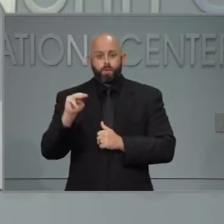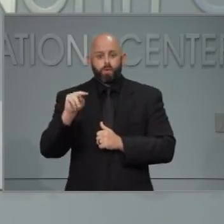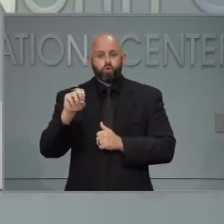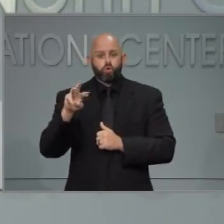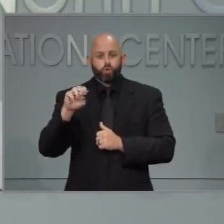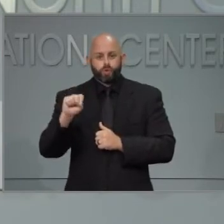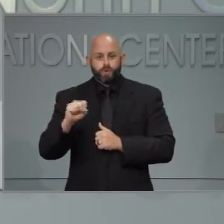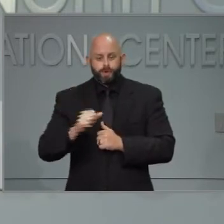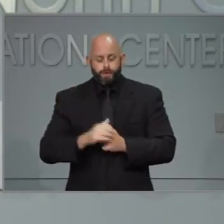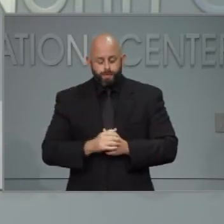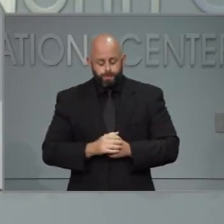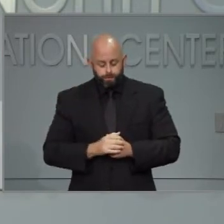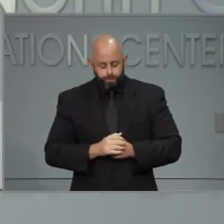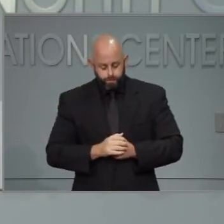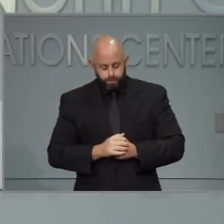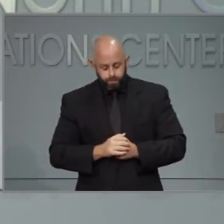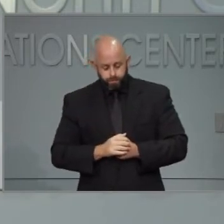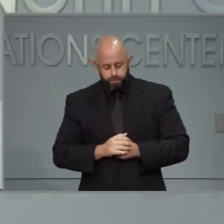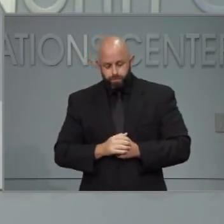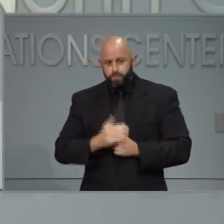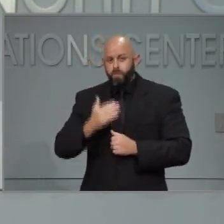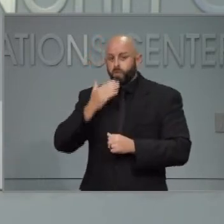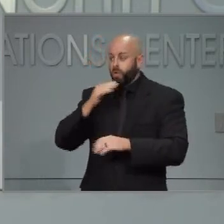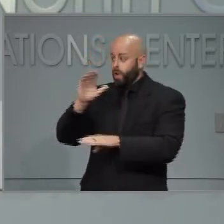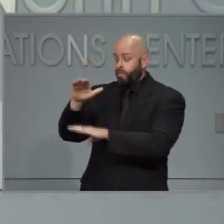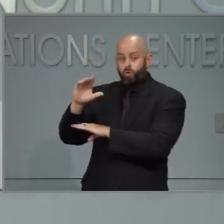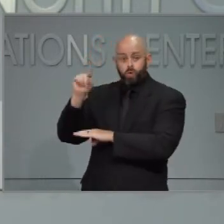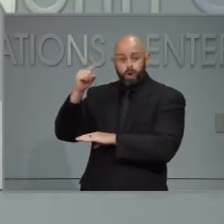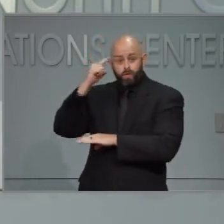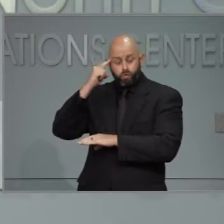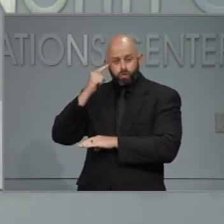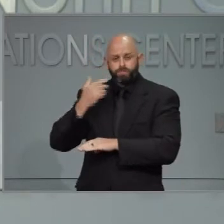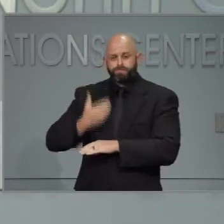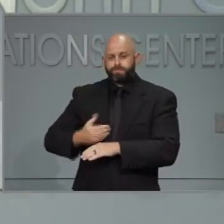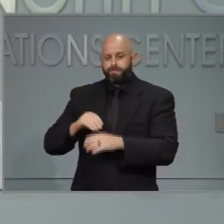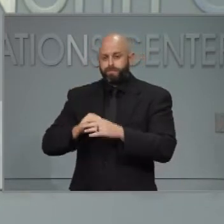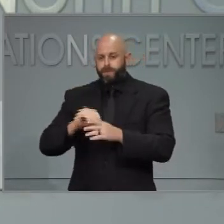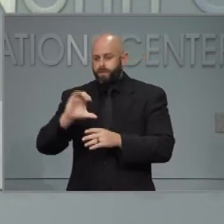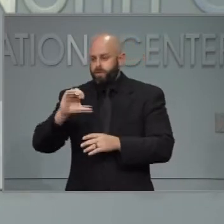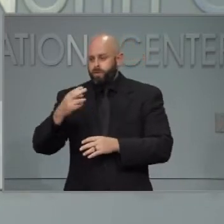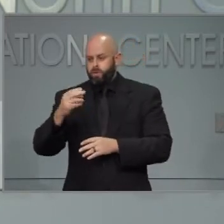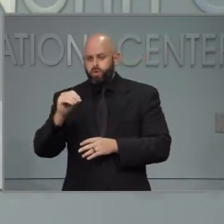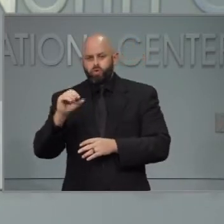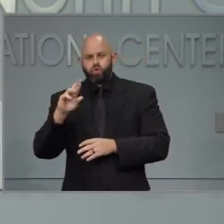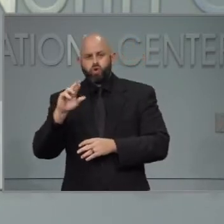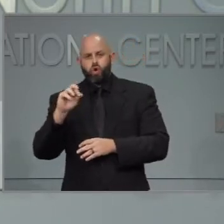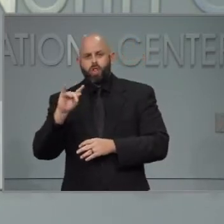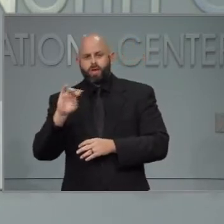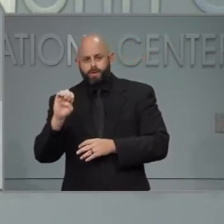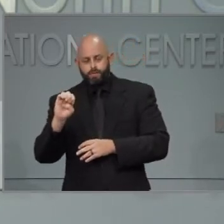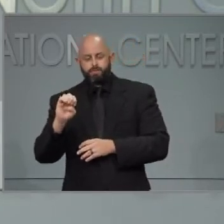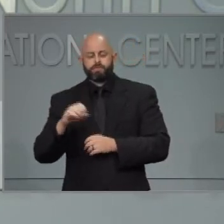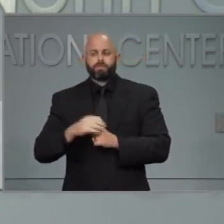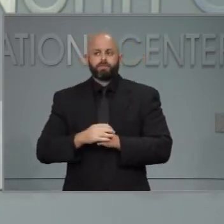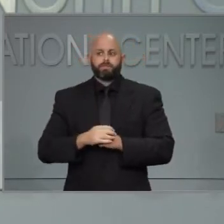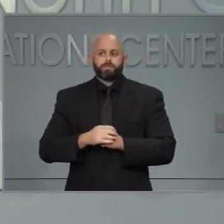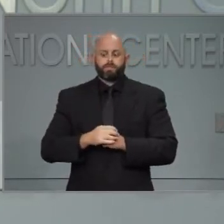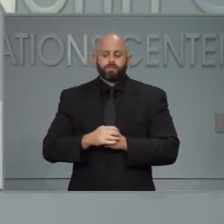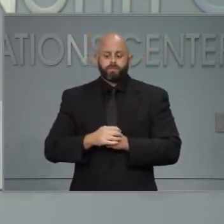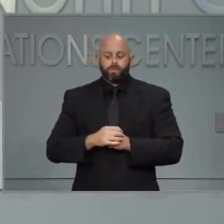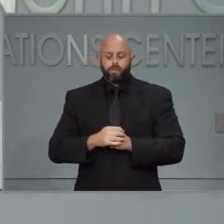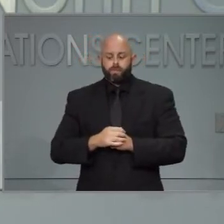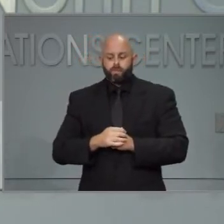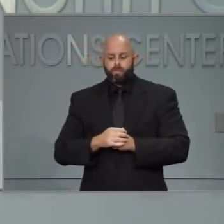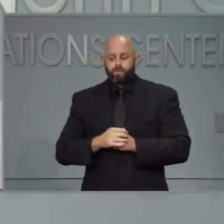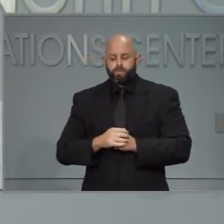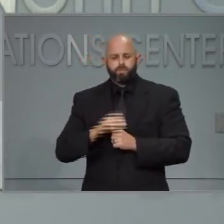Governor, good afternoon. This is Reuben Jones from Spectrum News in Charlotte. Can you elaborate on how you reach that 30 percent capacity